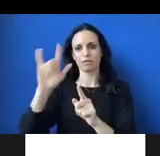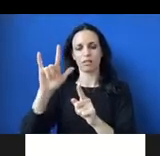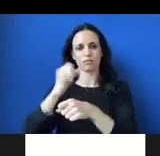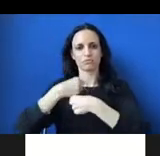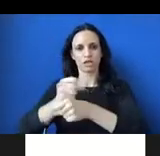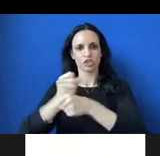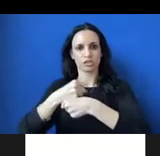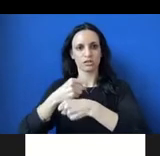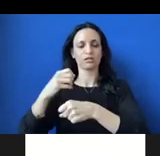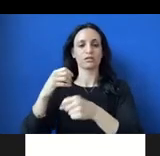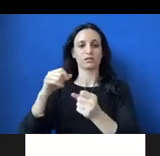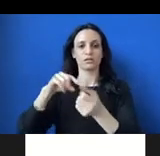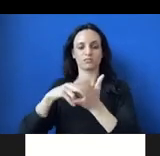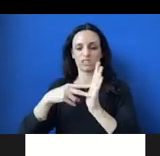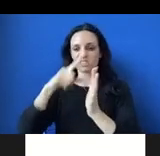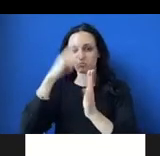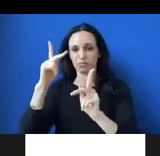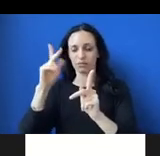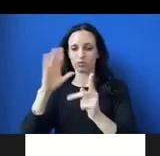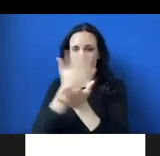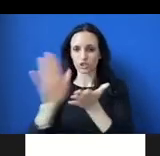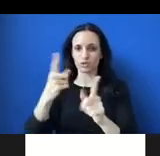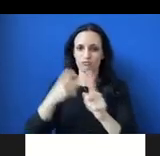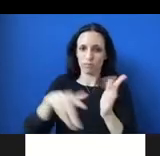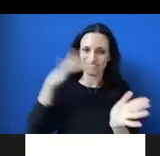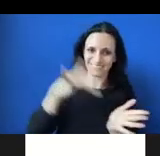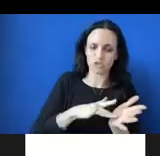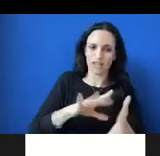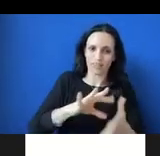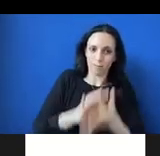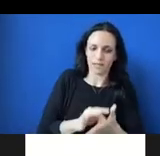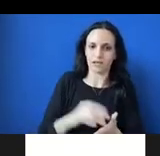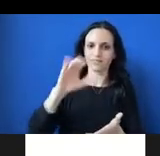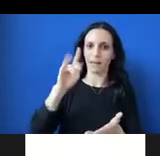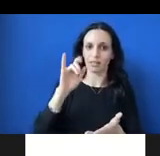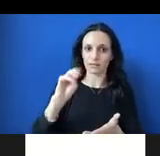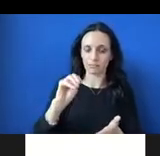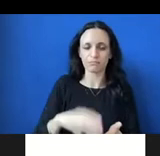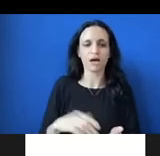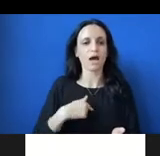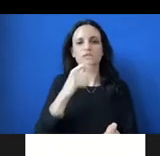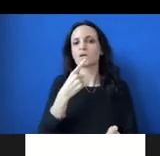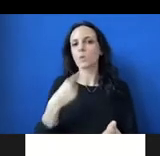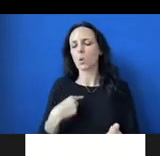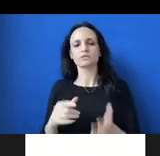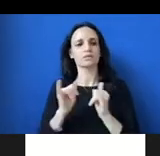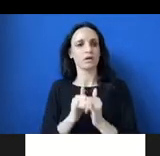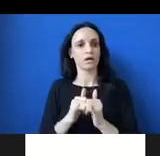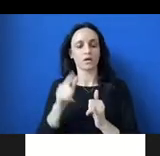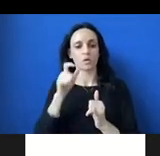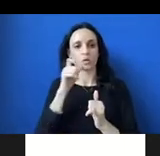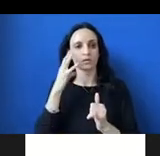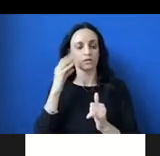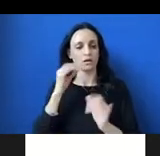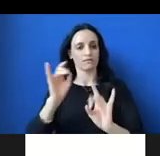core mechanism of capitalism. I was not told that the majority of black people who experienced racial violence in the reconstruction